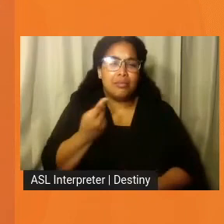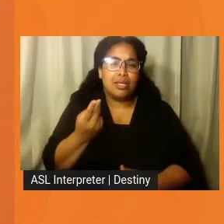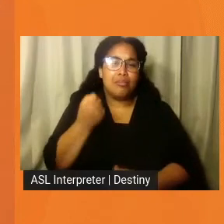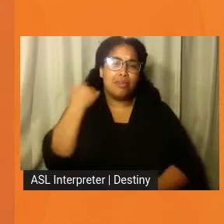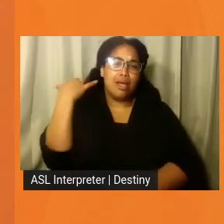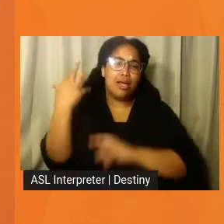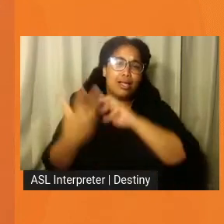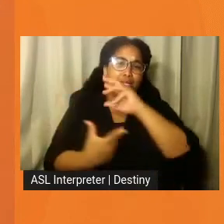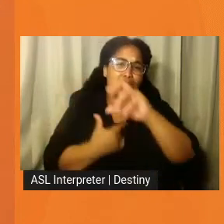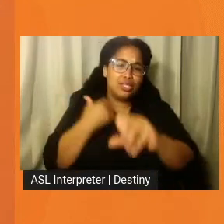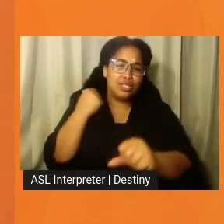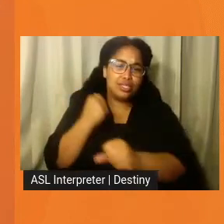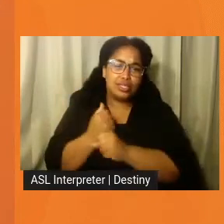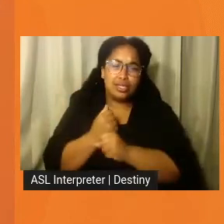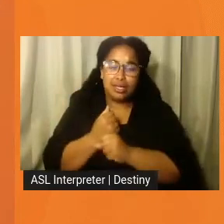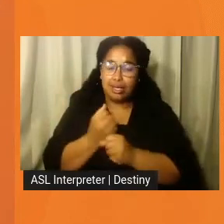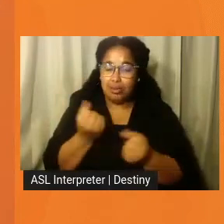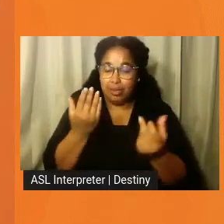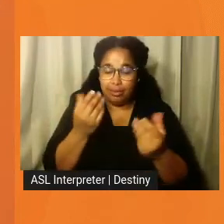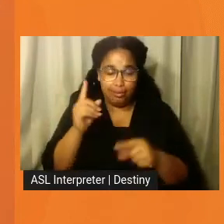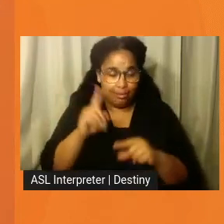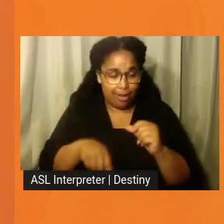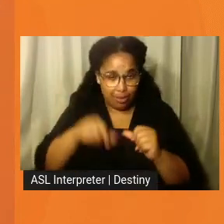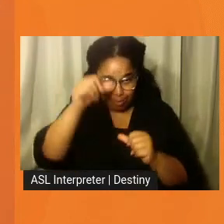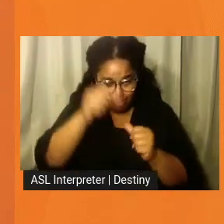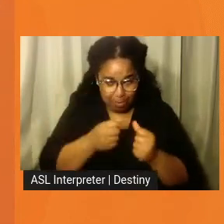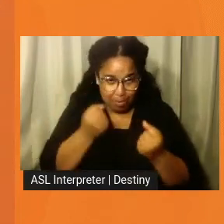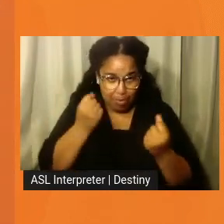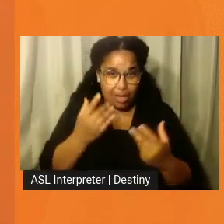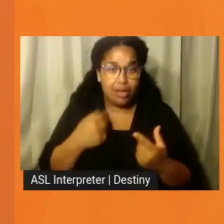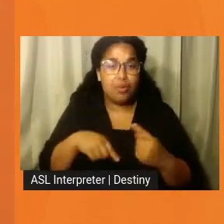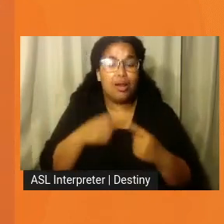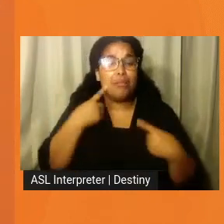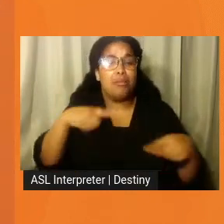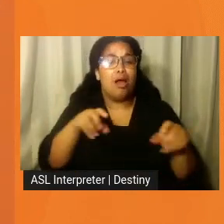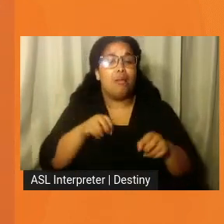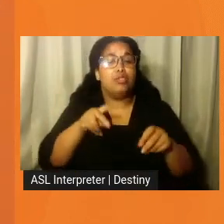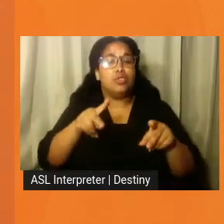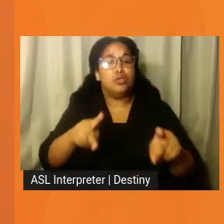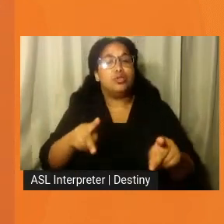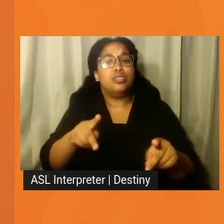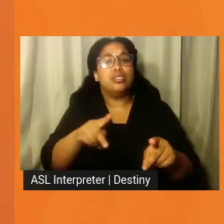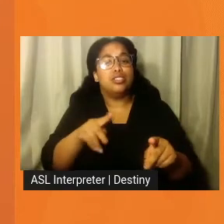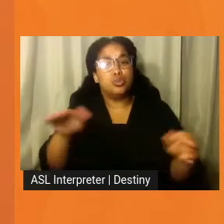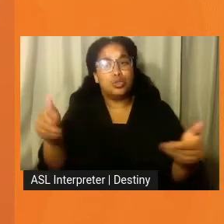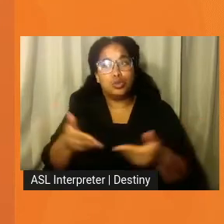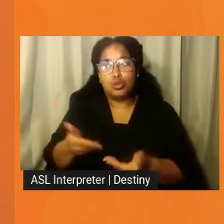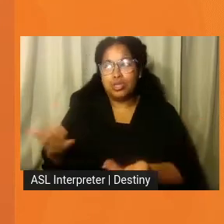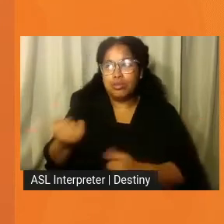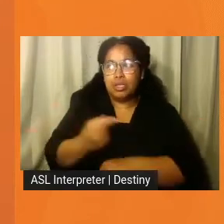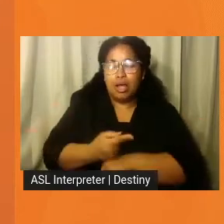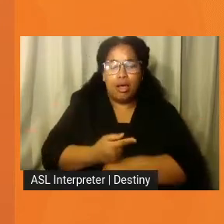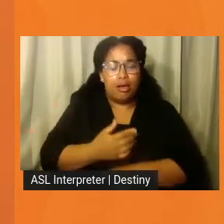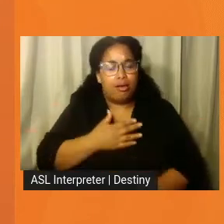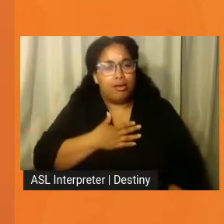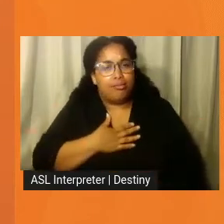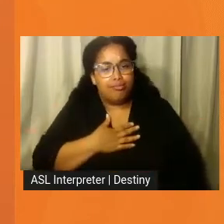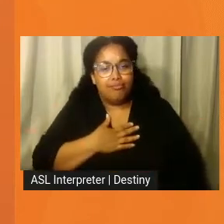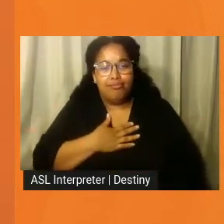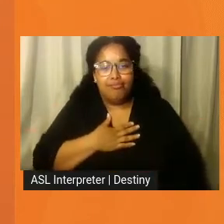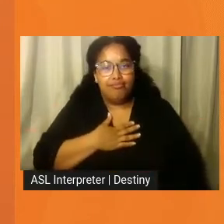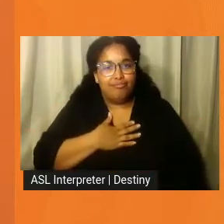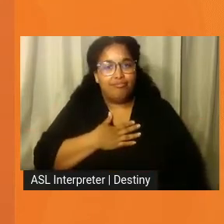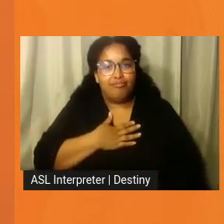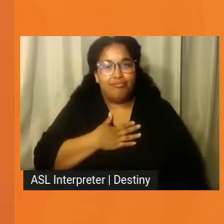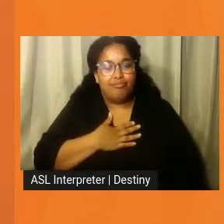years. I don't know how many, but many. So when I got the opportunity to introduce him today, I